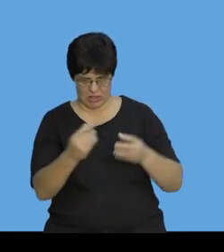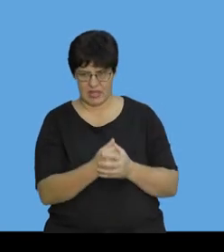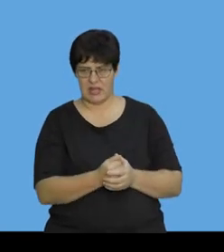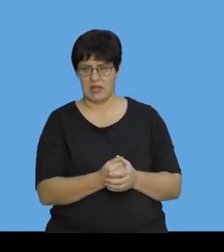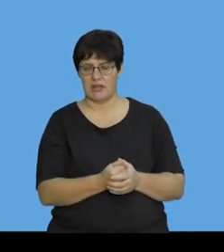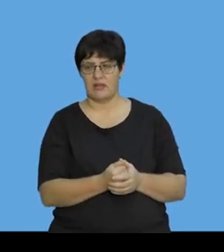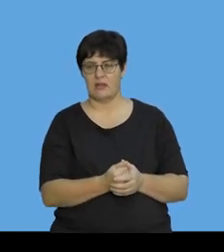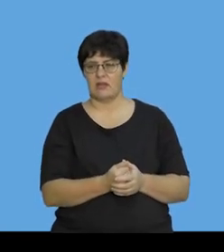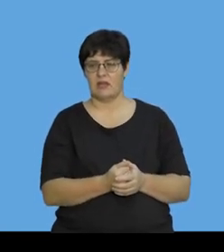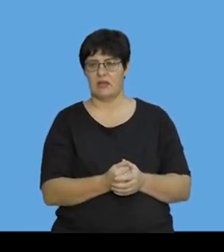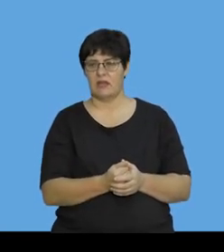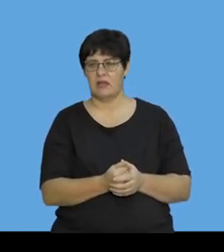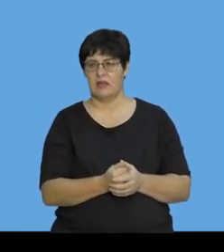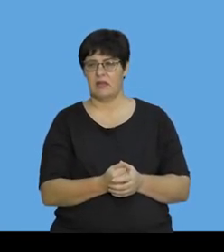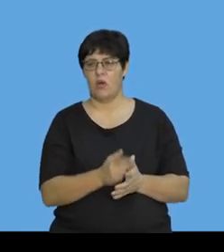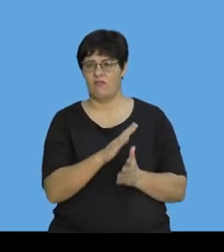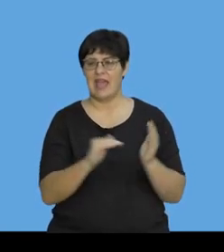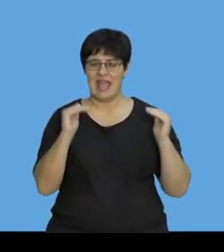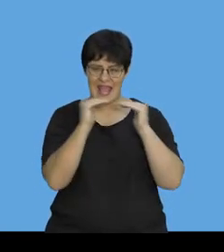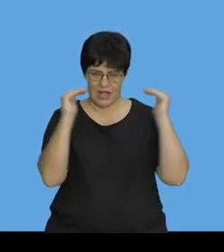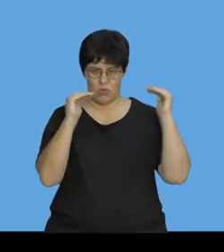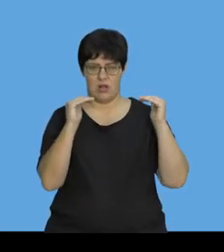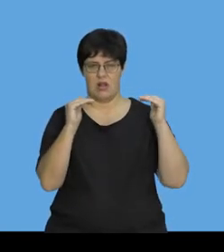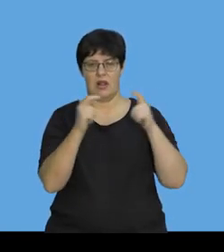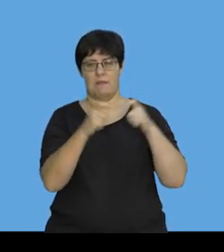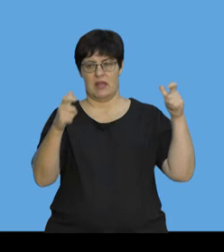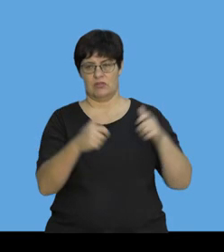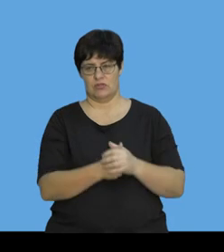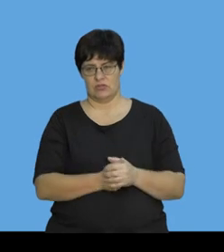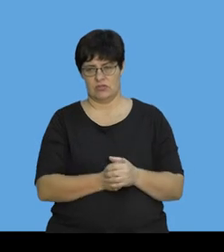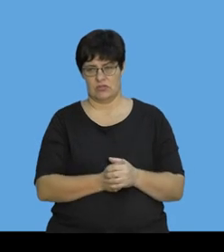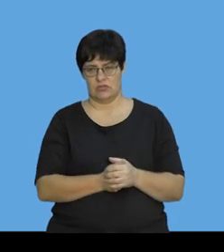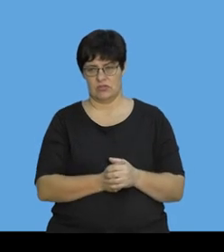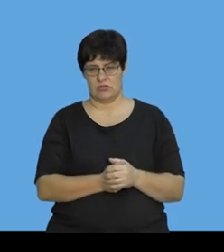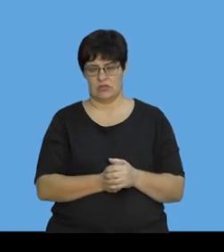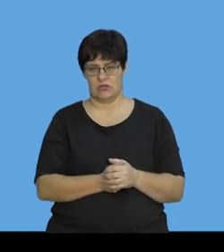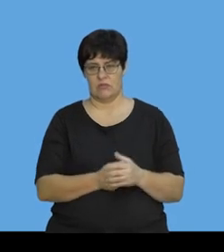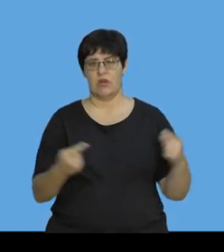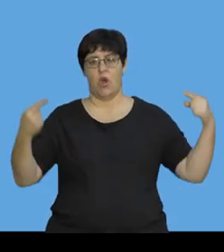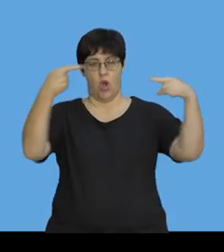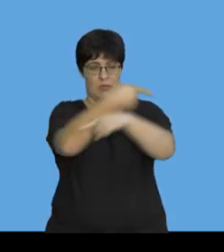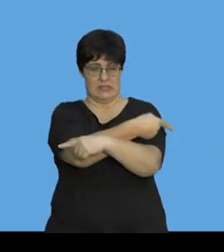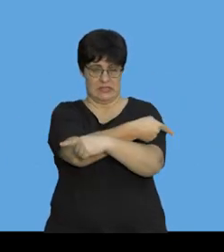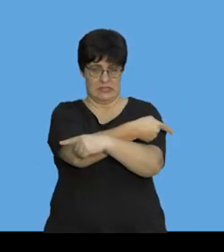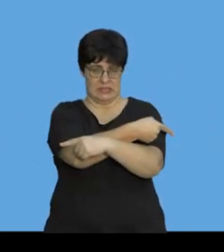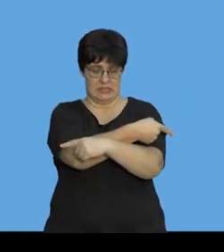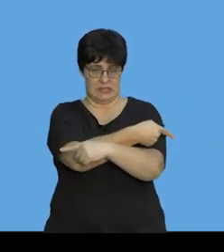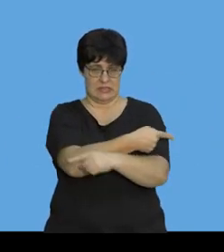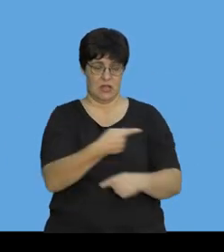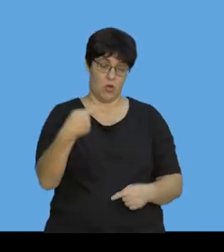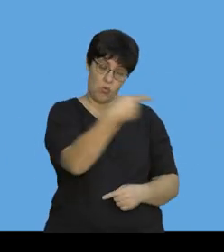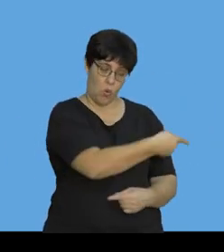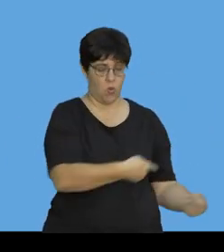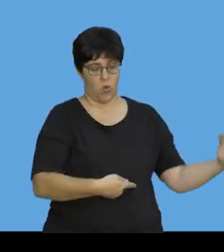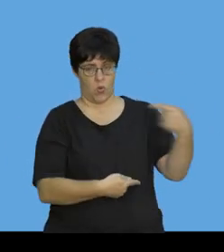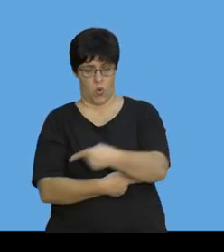Oh, that language is terrible. Experience impulse of equal magnitude but opposite in